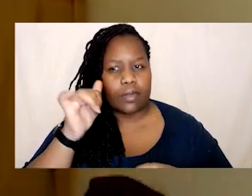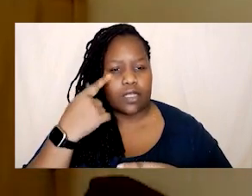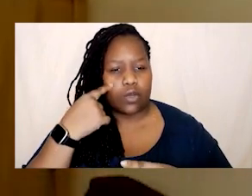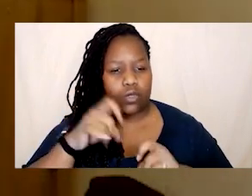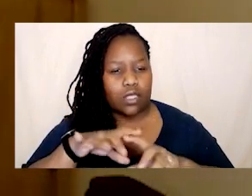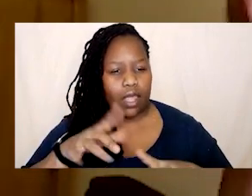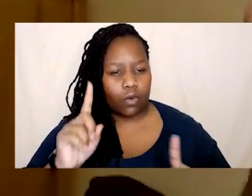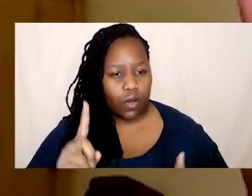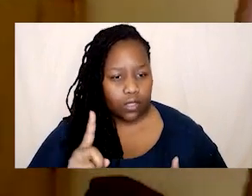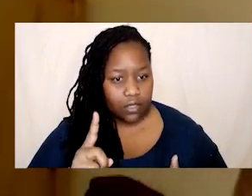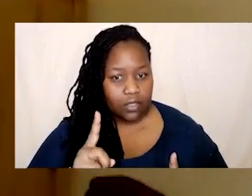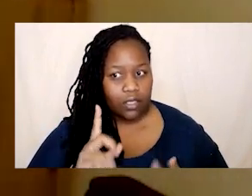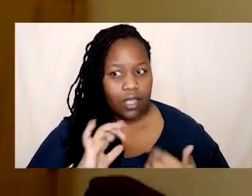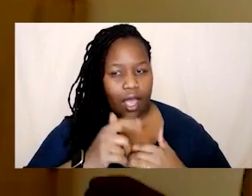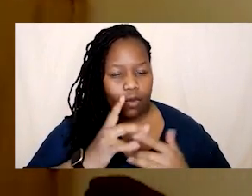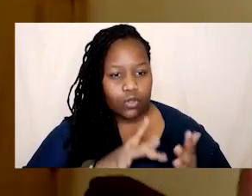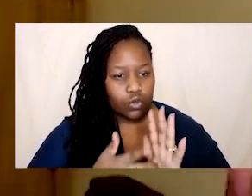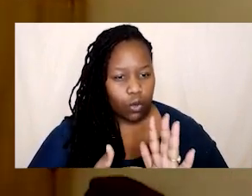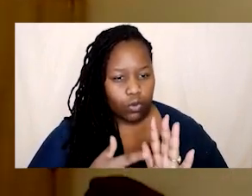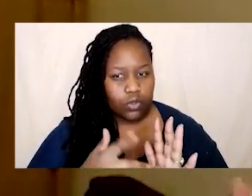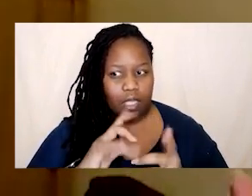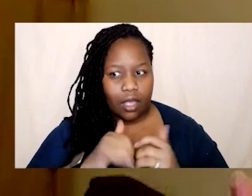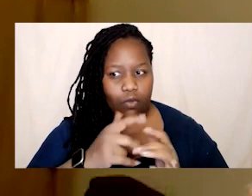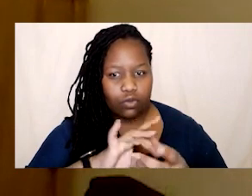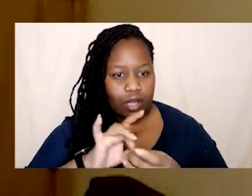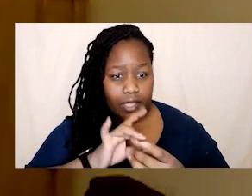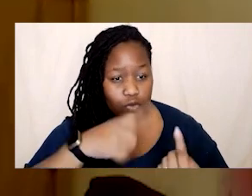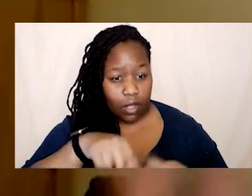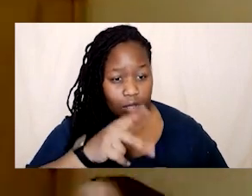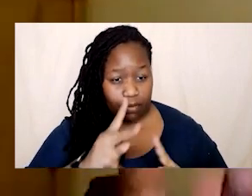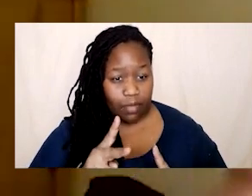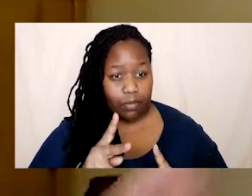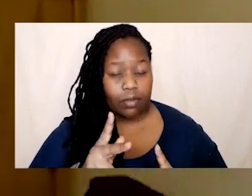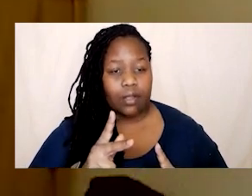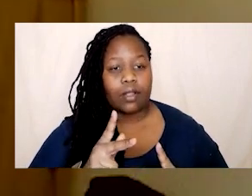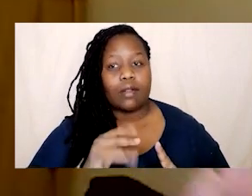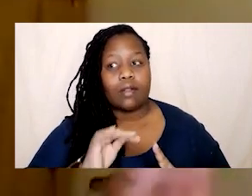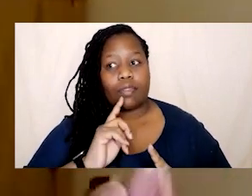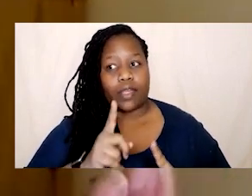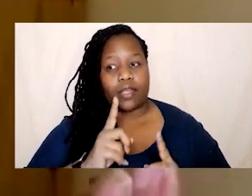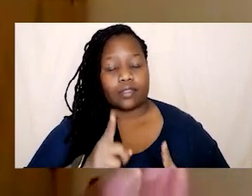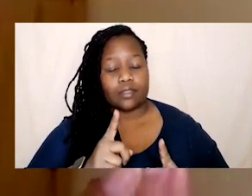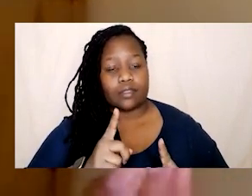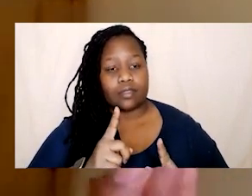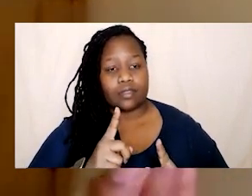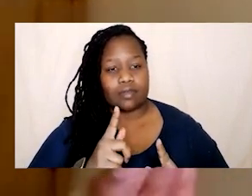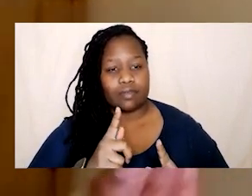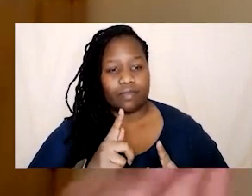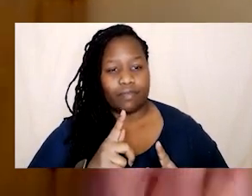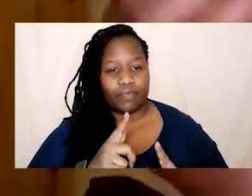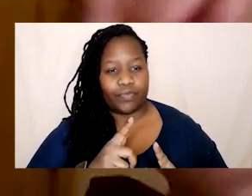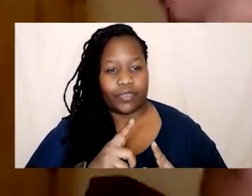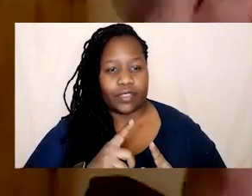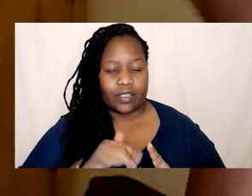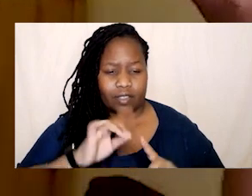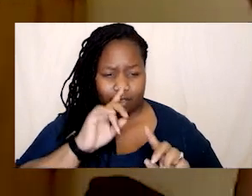shows up in how we think how we love how we relate to other people um like for me like that's been actually i don't think how we love because you can't love with white